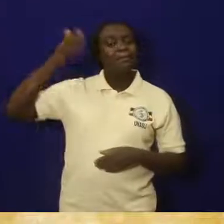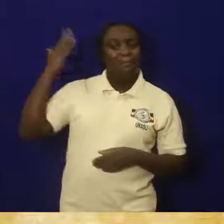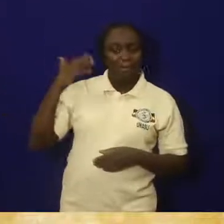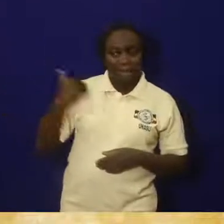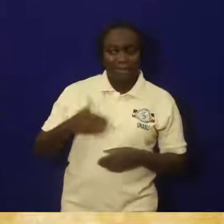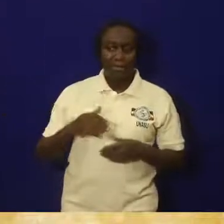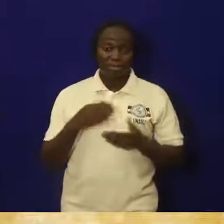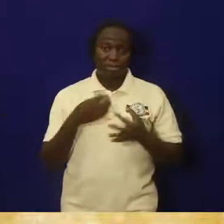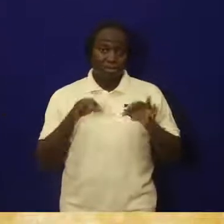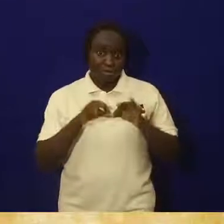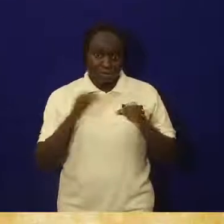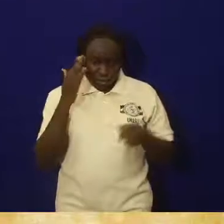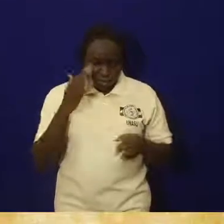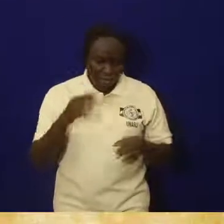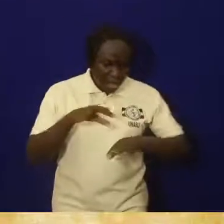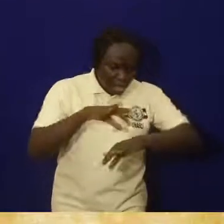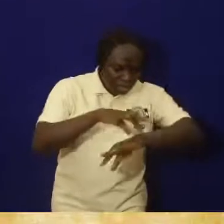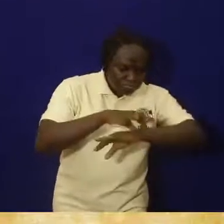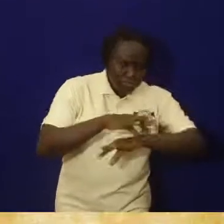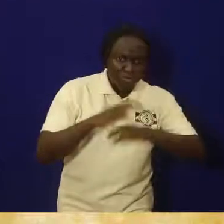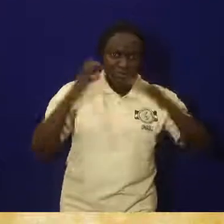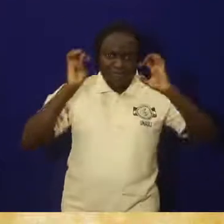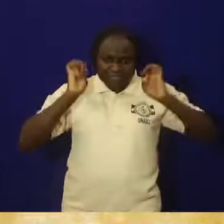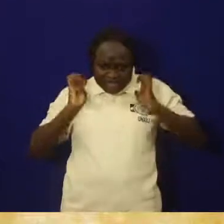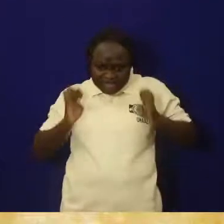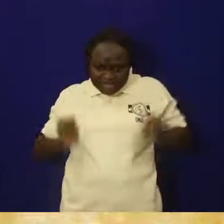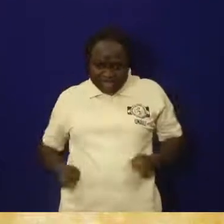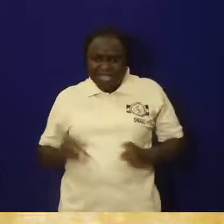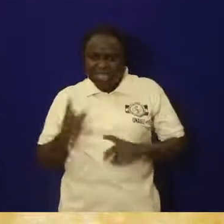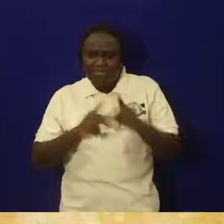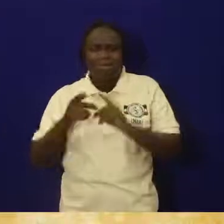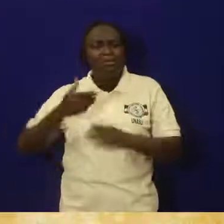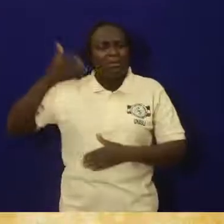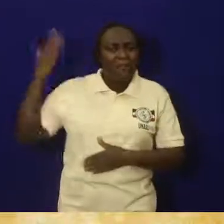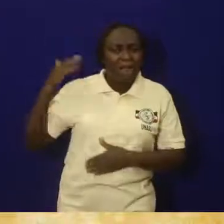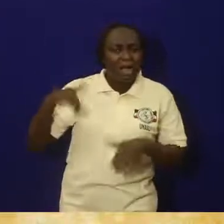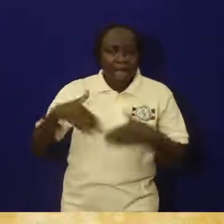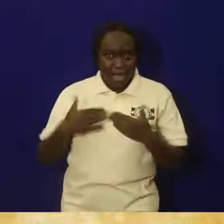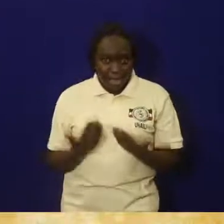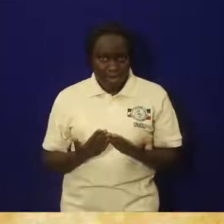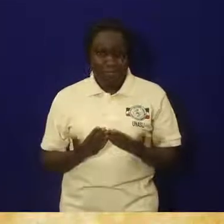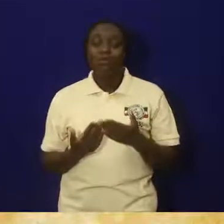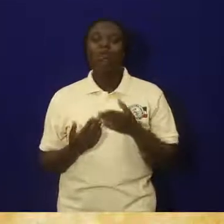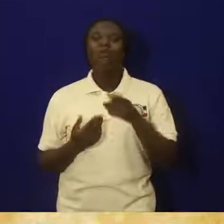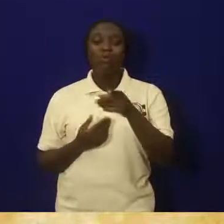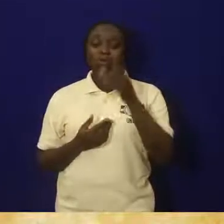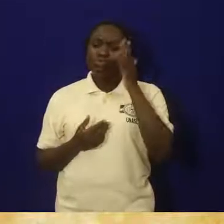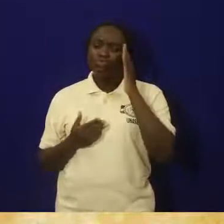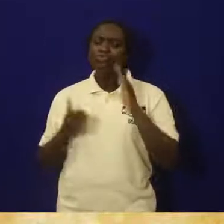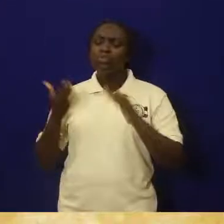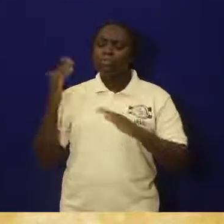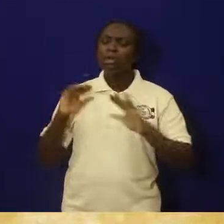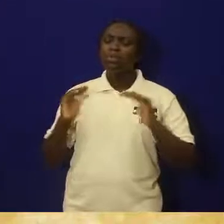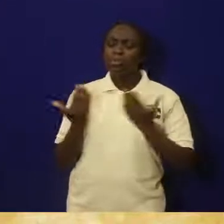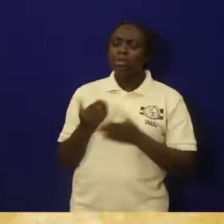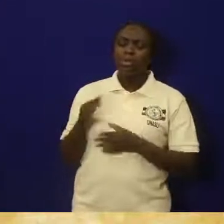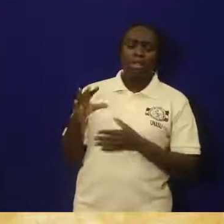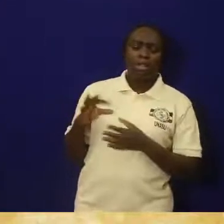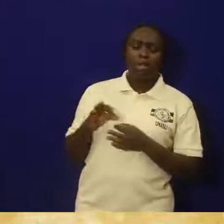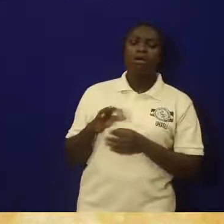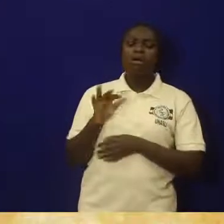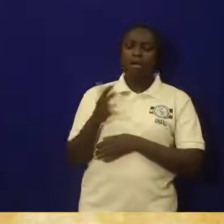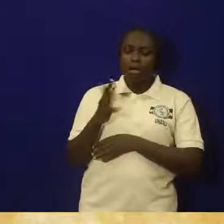tools, the remains, the bones, the skulls of the people and you know more about the community.